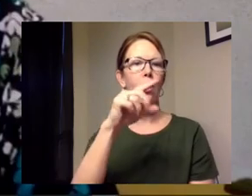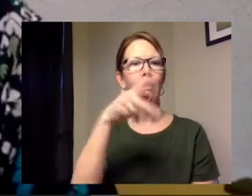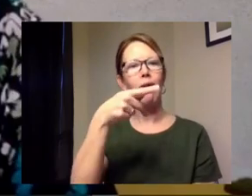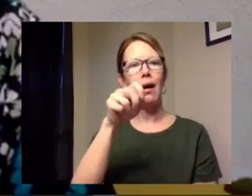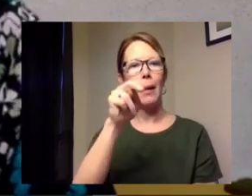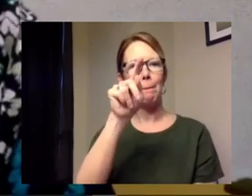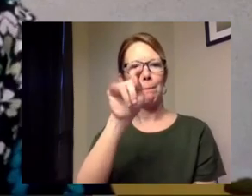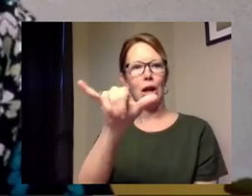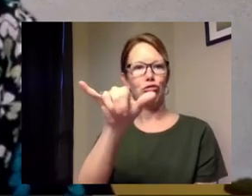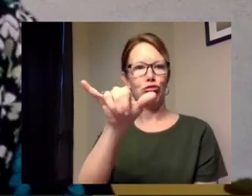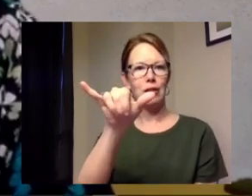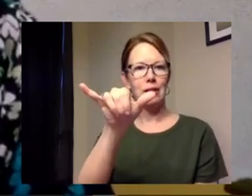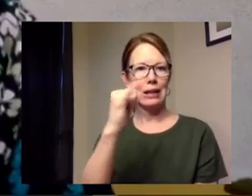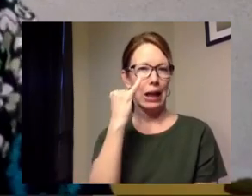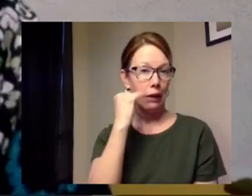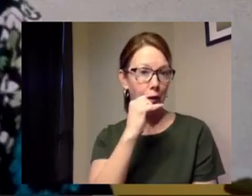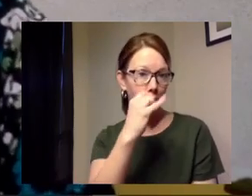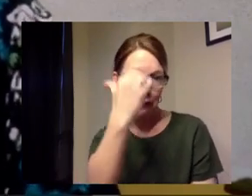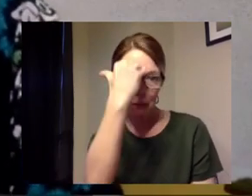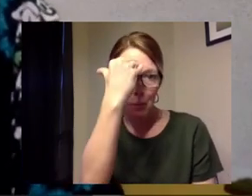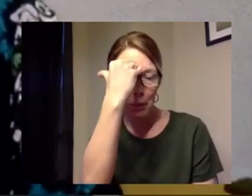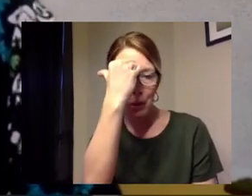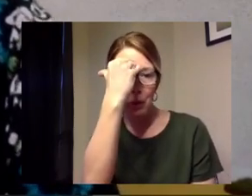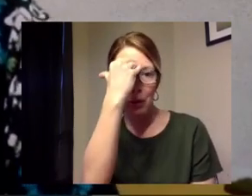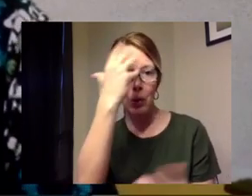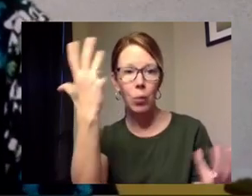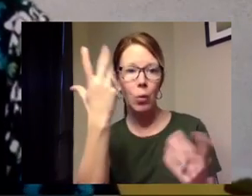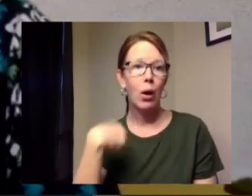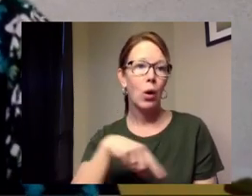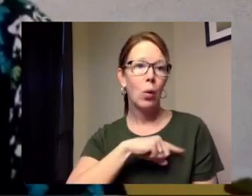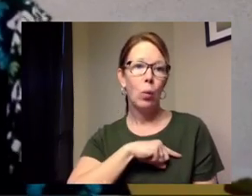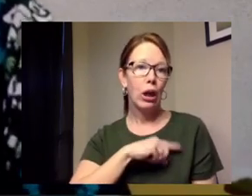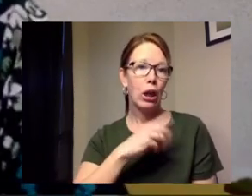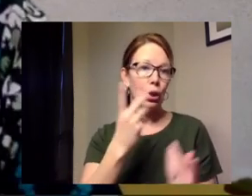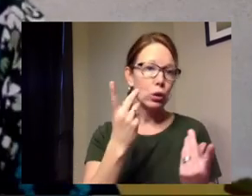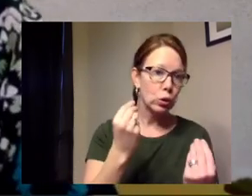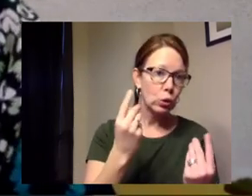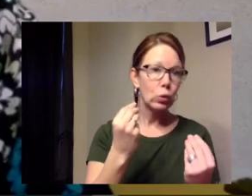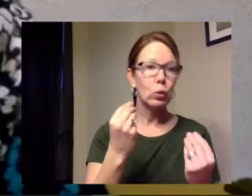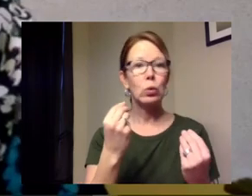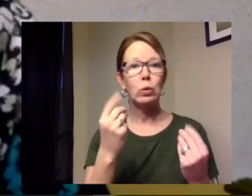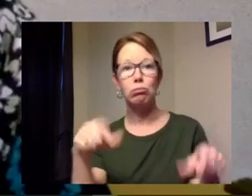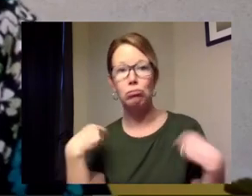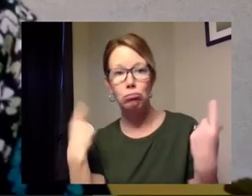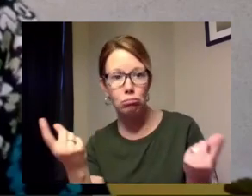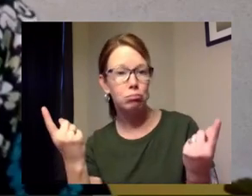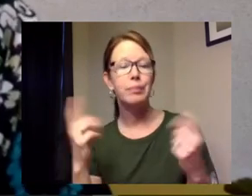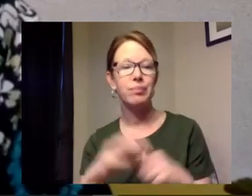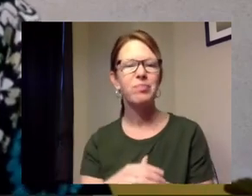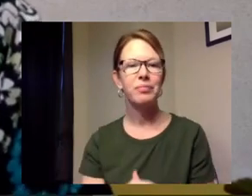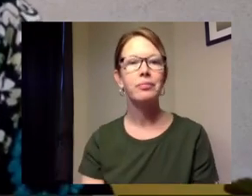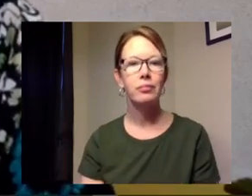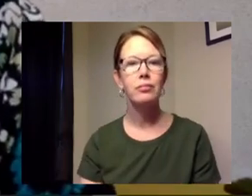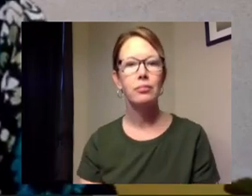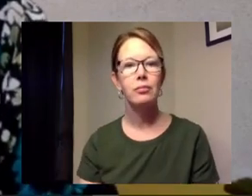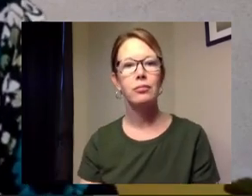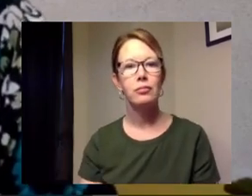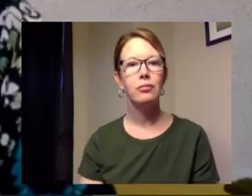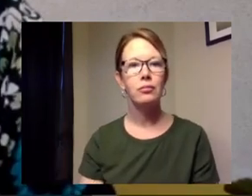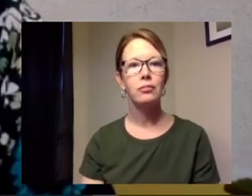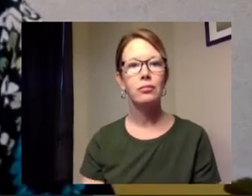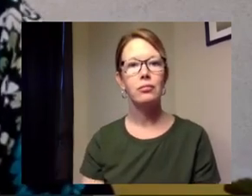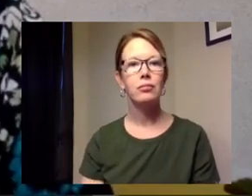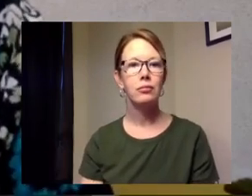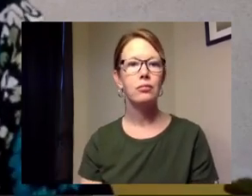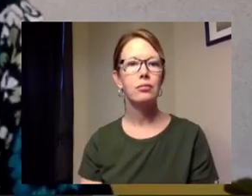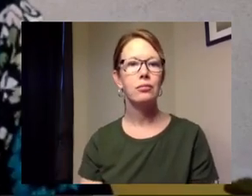that may not be um familiar with what we do what we do what we have done up to this point um and hopefully i'll give